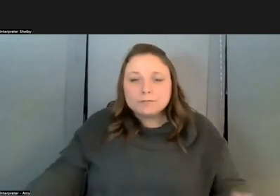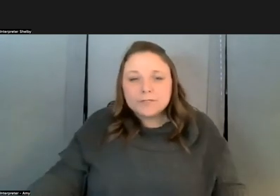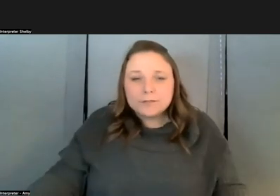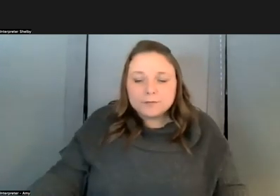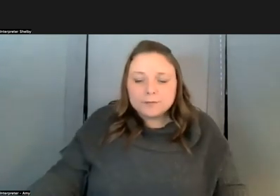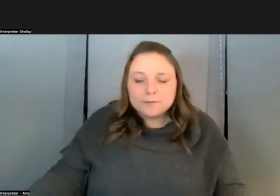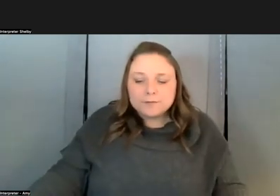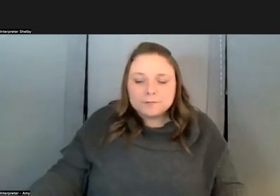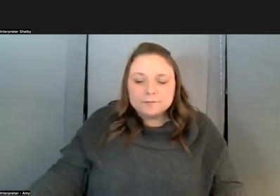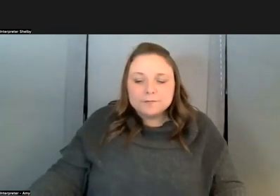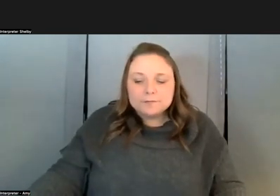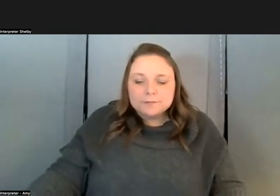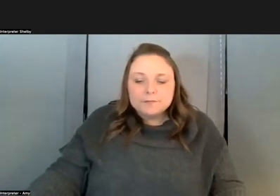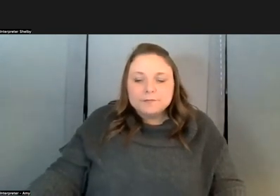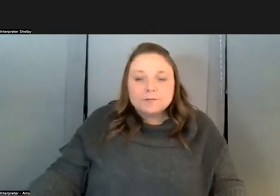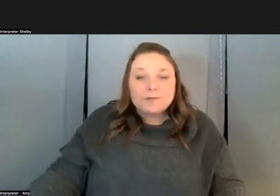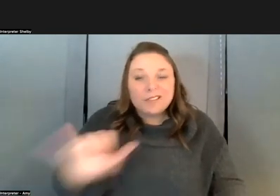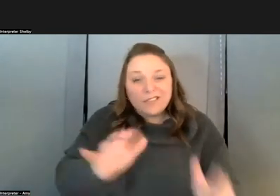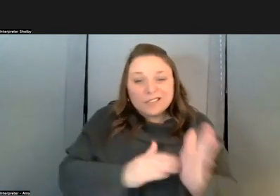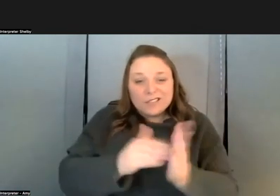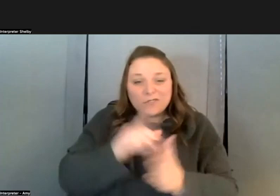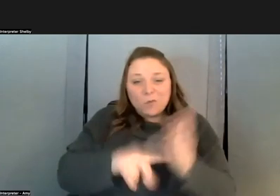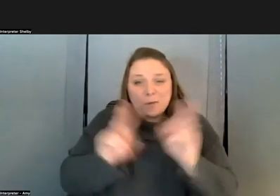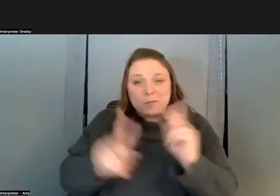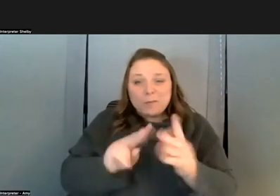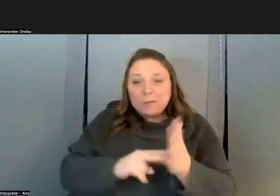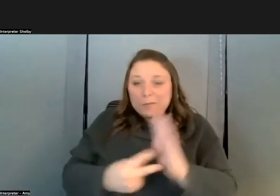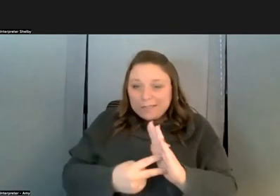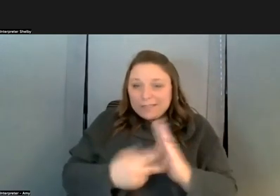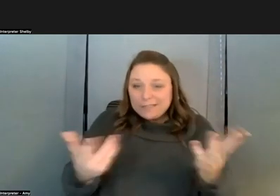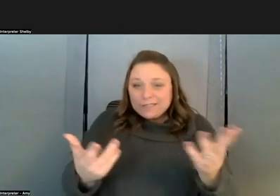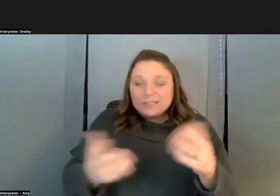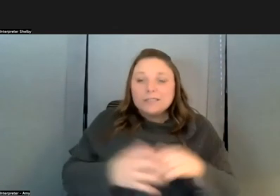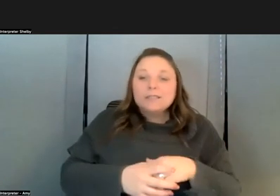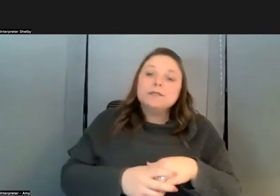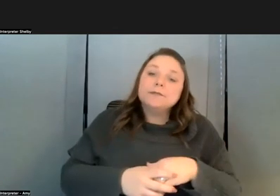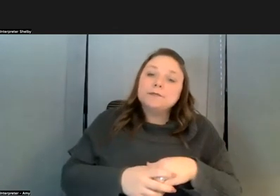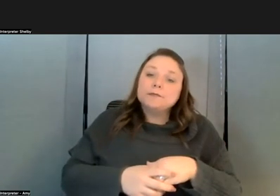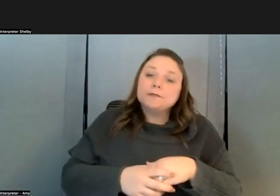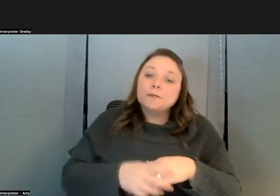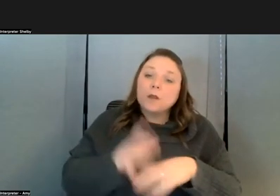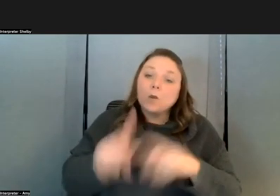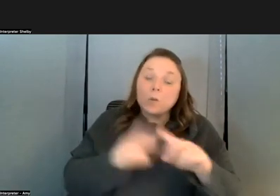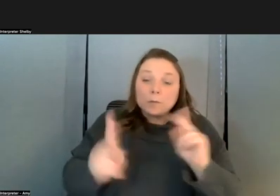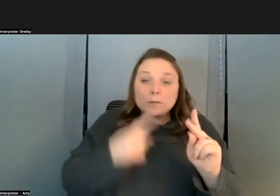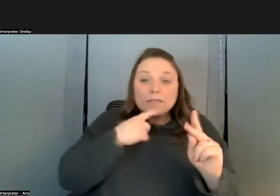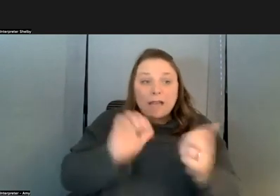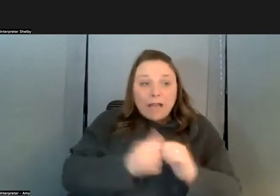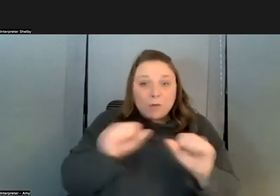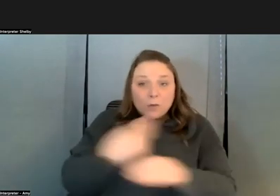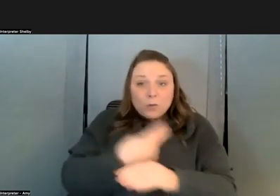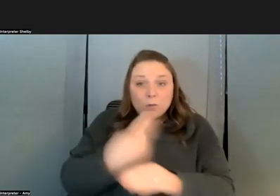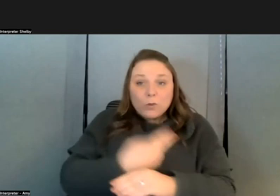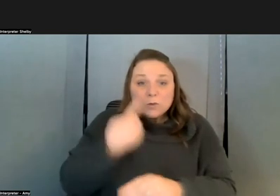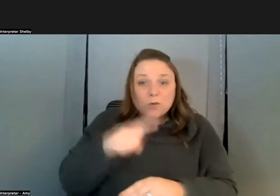and and that's often what people mean by practical and even even when when people say you know how do how do we make it practical for our students